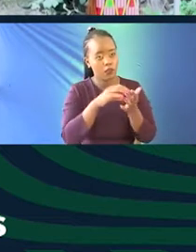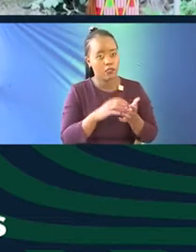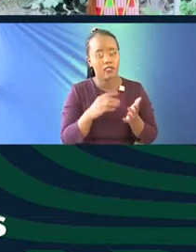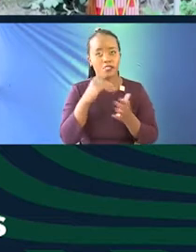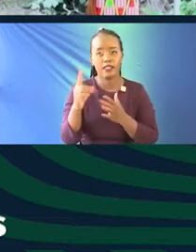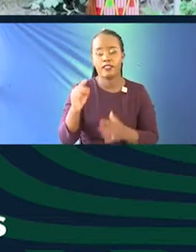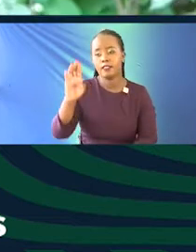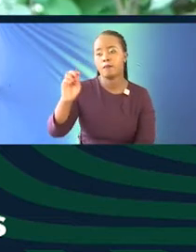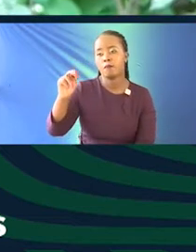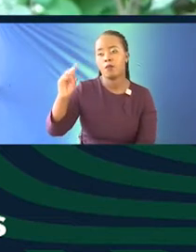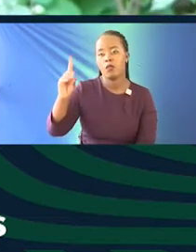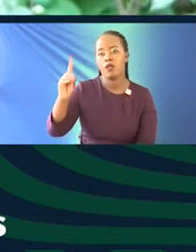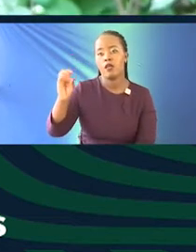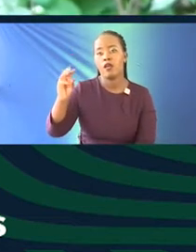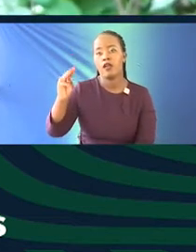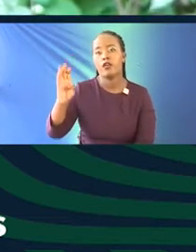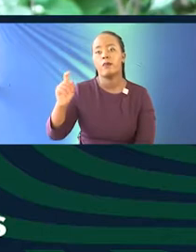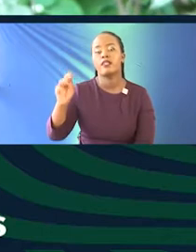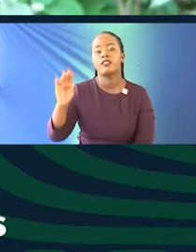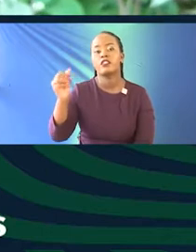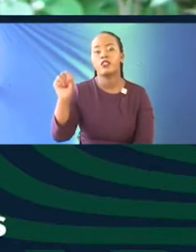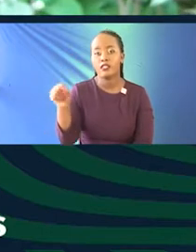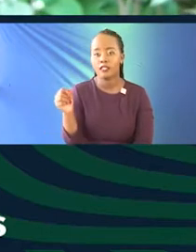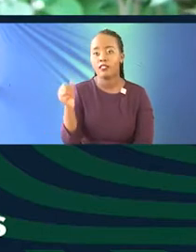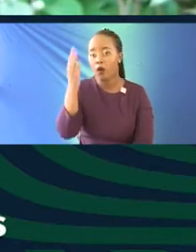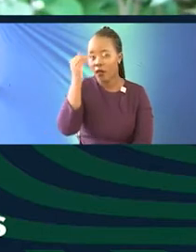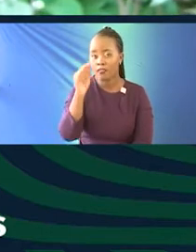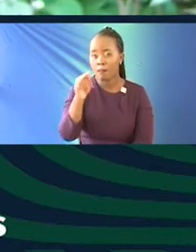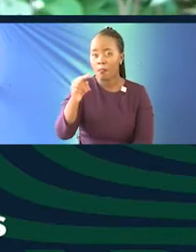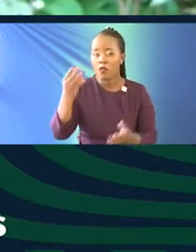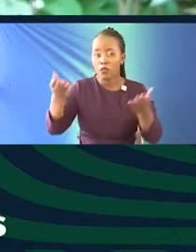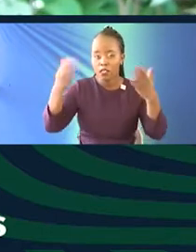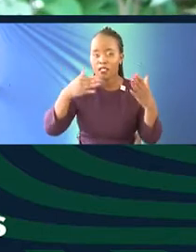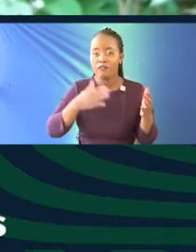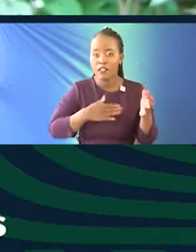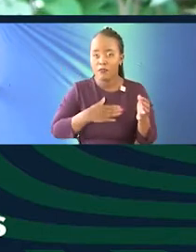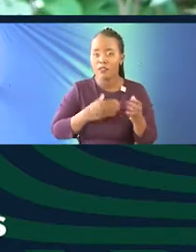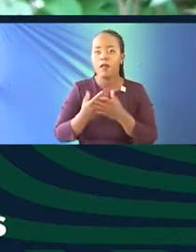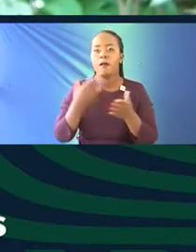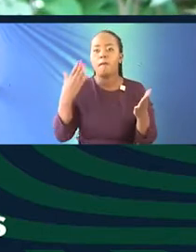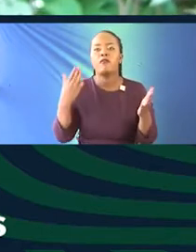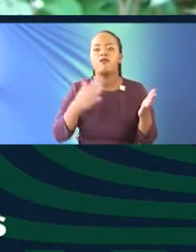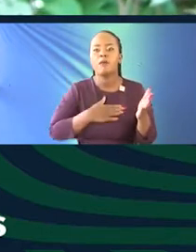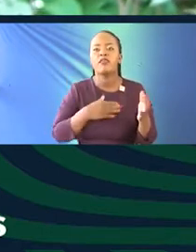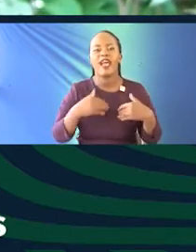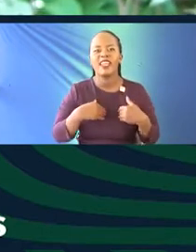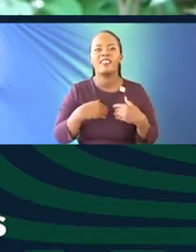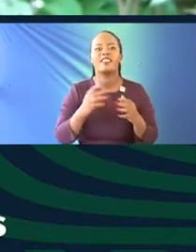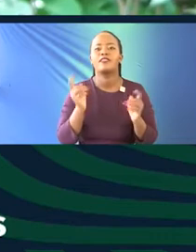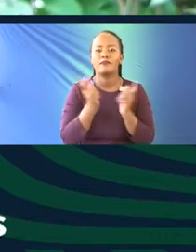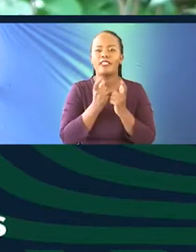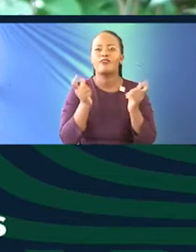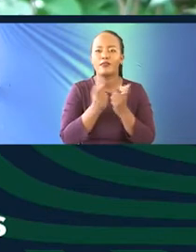called endometriosis. Actually, this is how I discovered the product because it was given to me because I used to go through debilitating periods